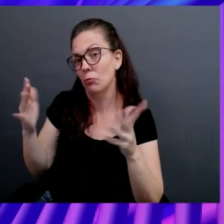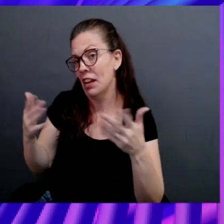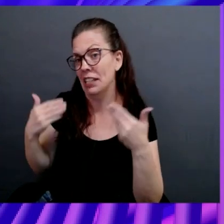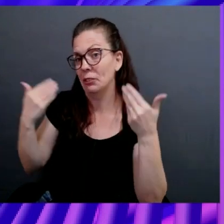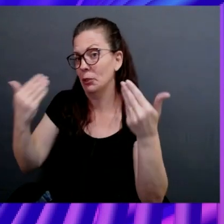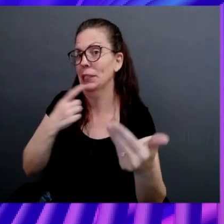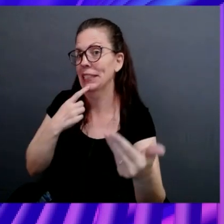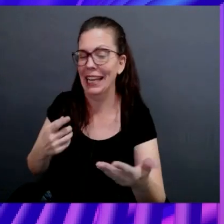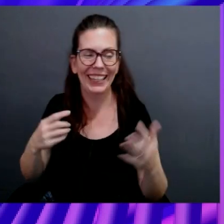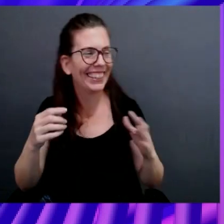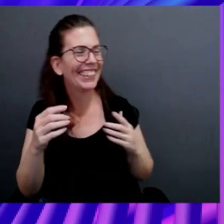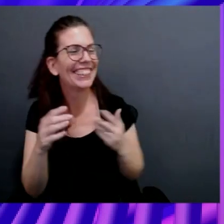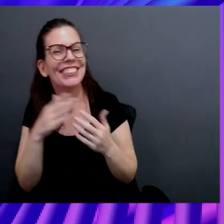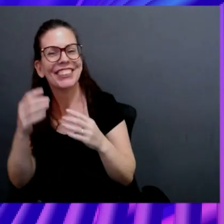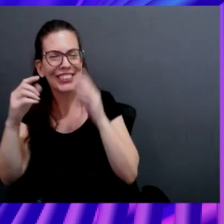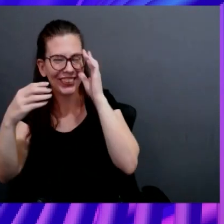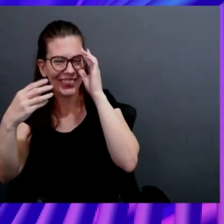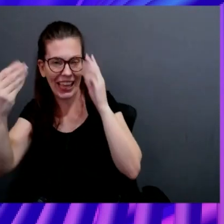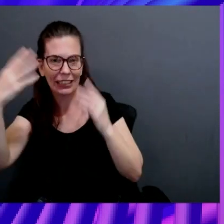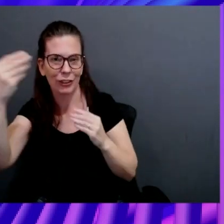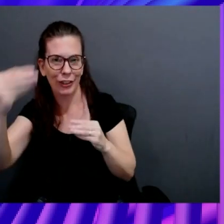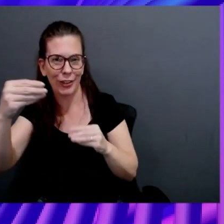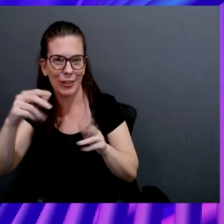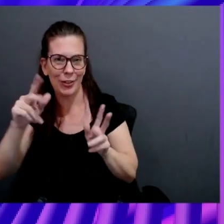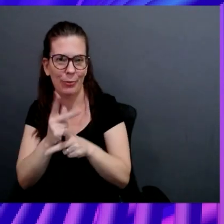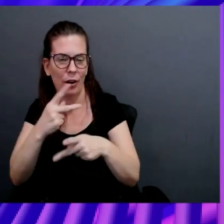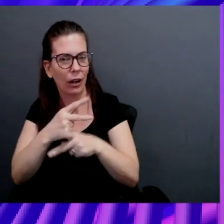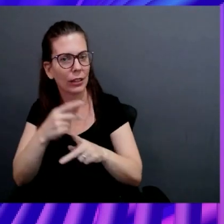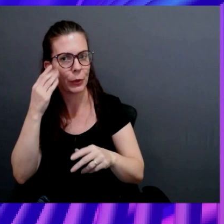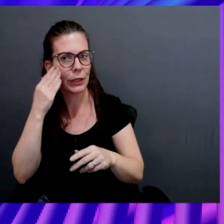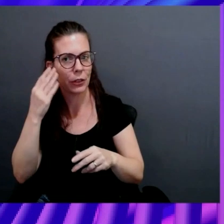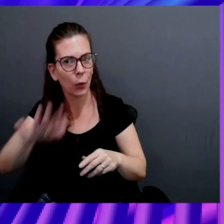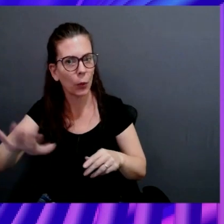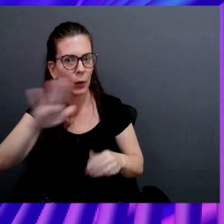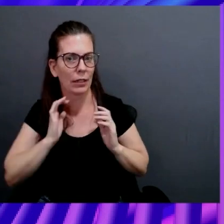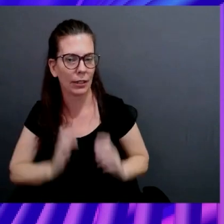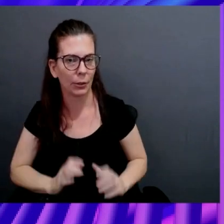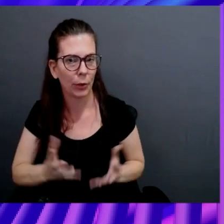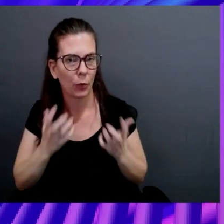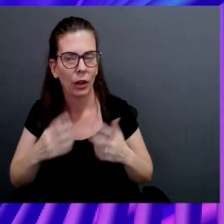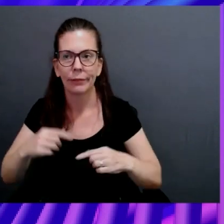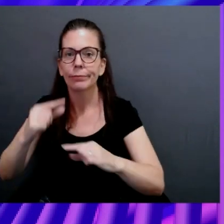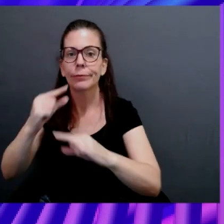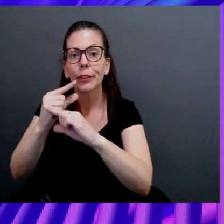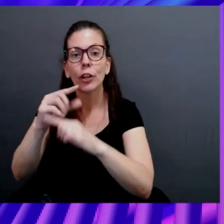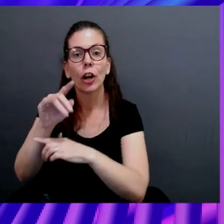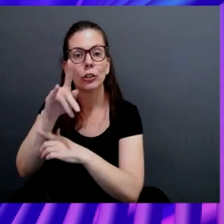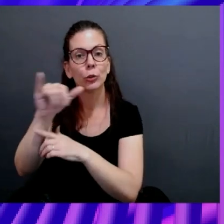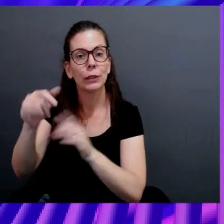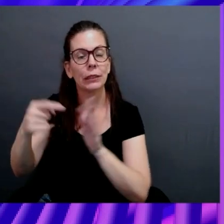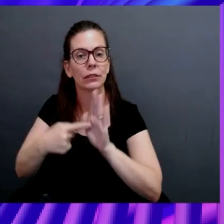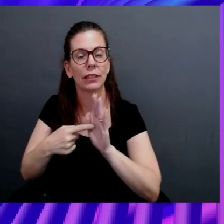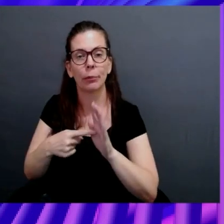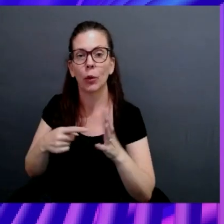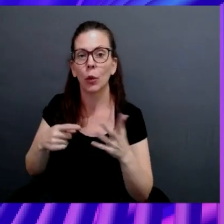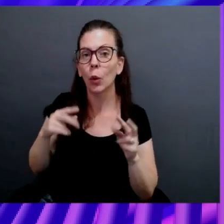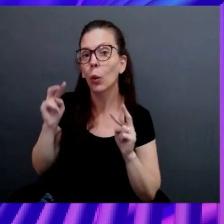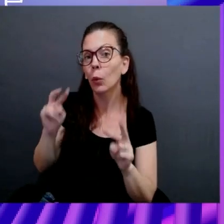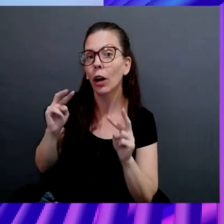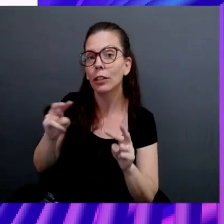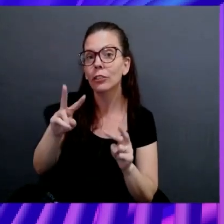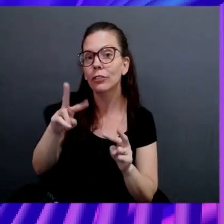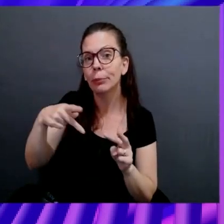To externalize products, right, that we know you want, right? So GuardDuty was initially just like, watch your VPC flow logs for